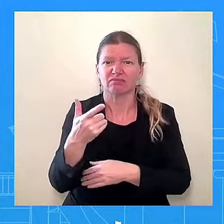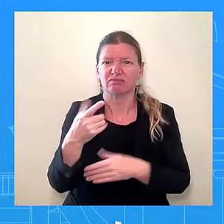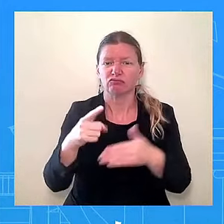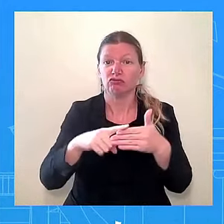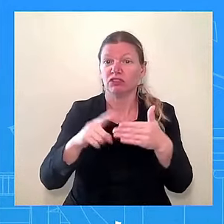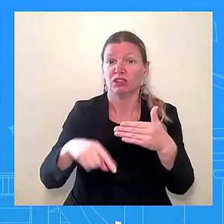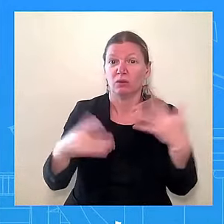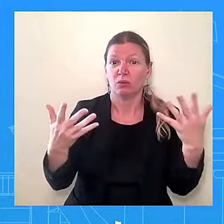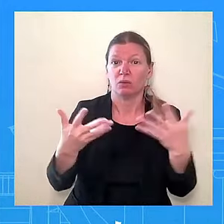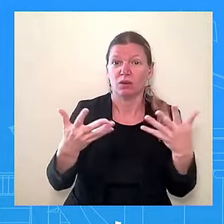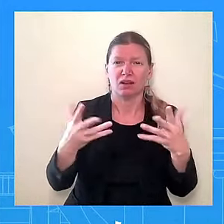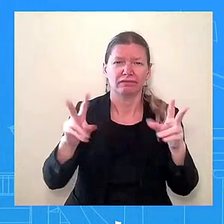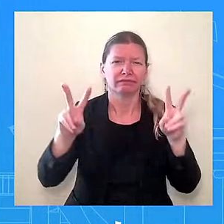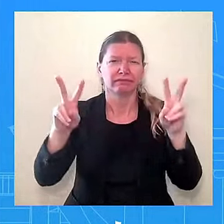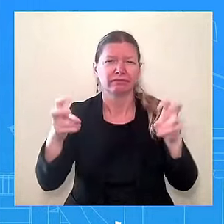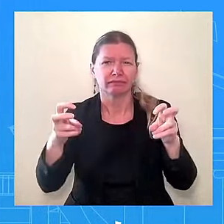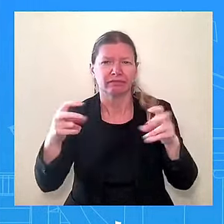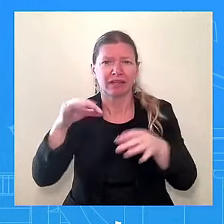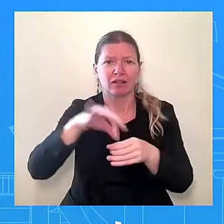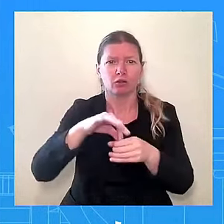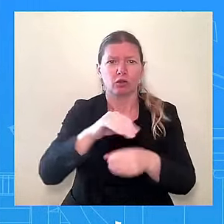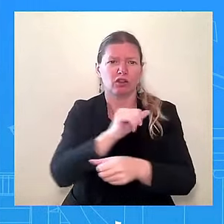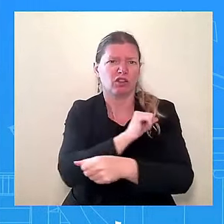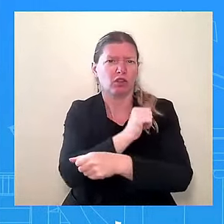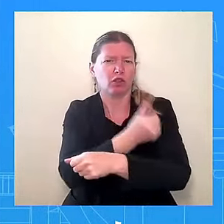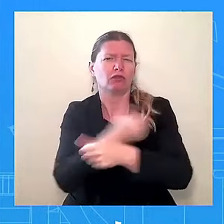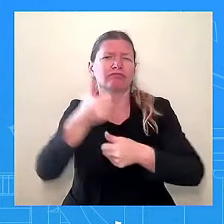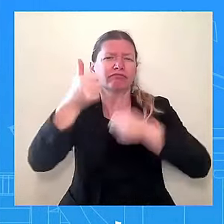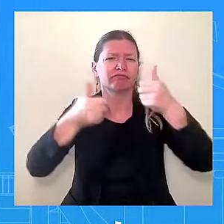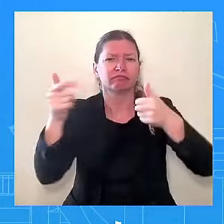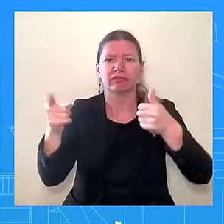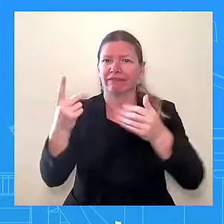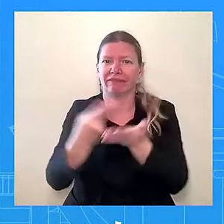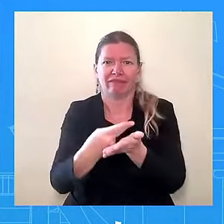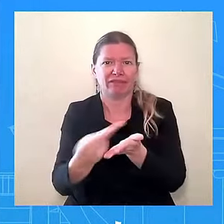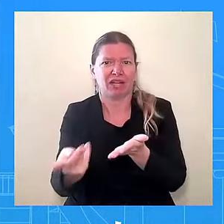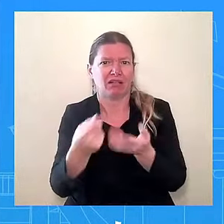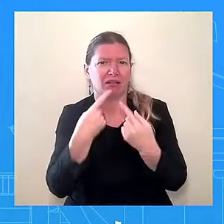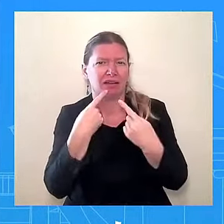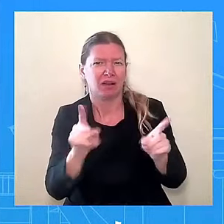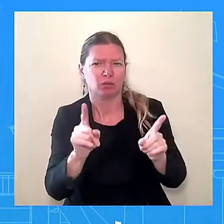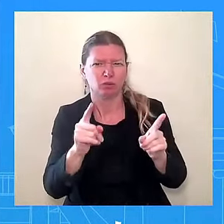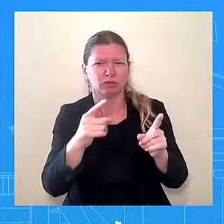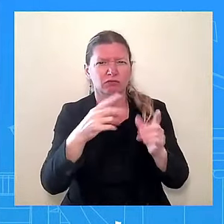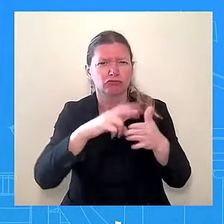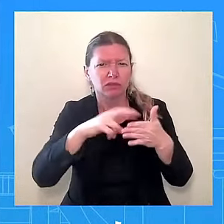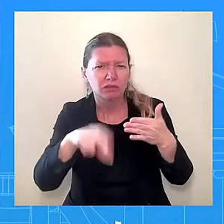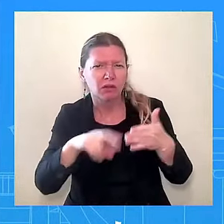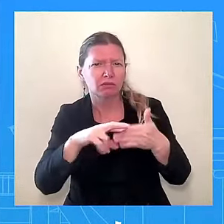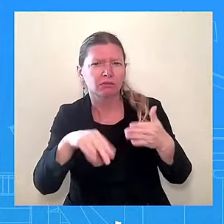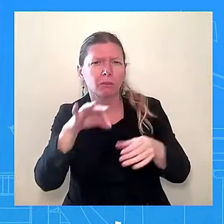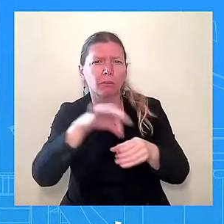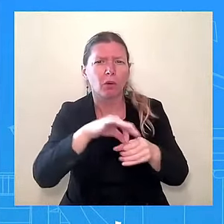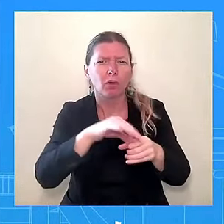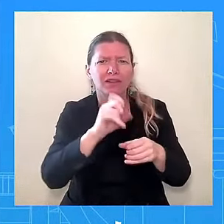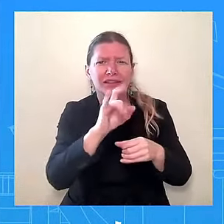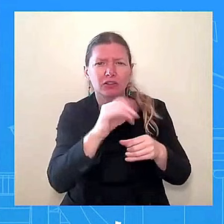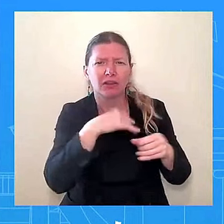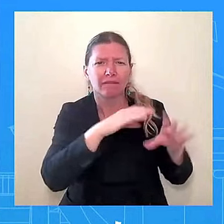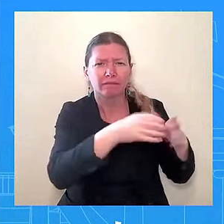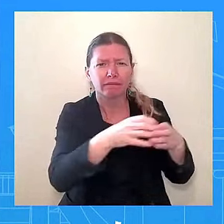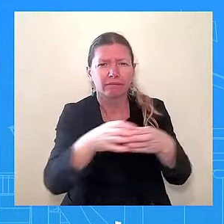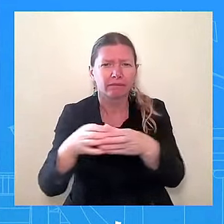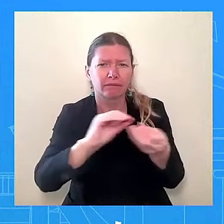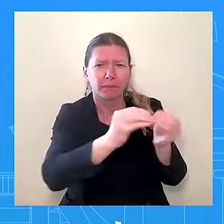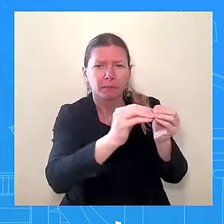electoral principles. We share those concerns. Matter of fact, this afternoon, the Organization of American States Permanent Council is going to